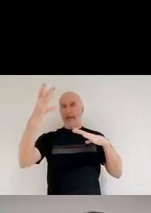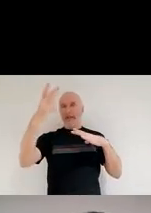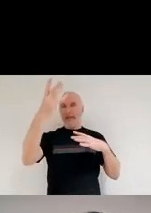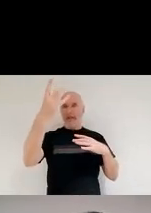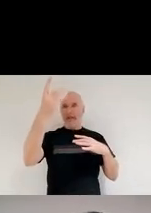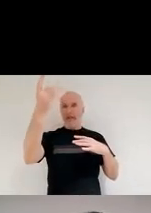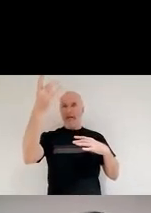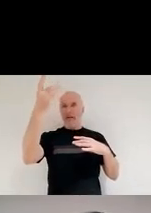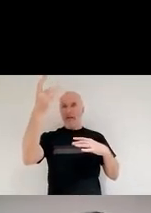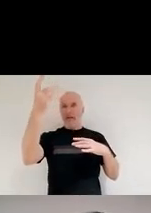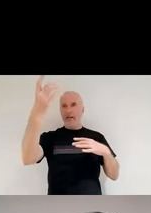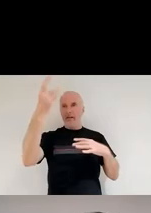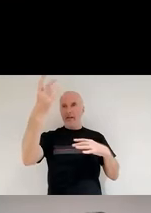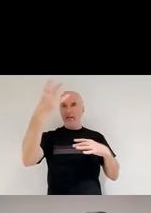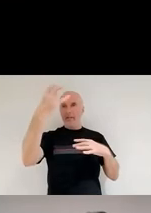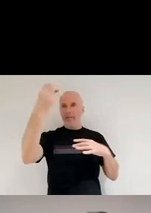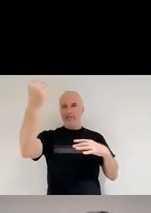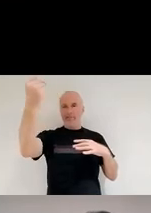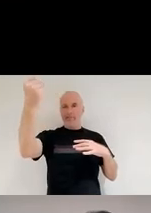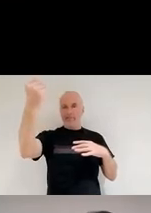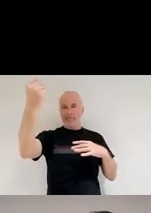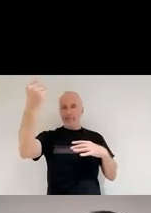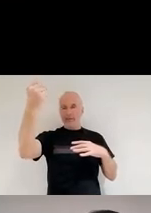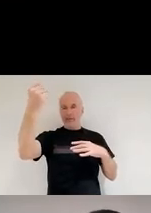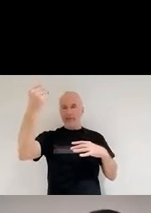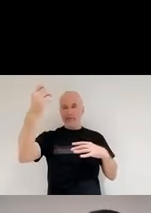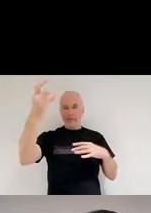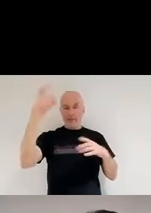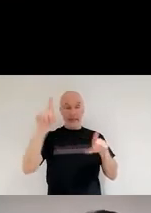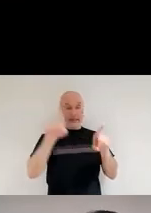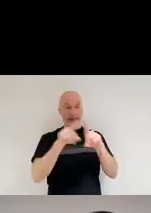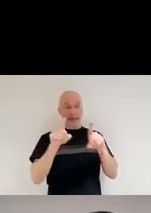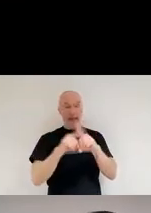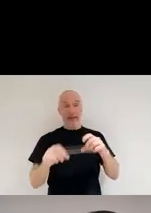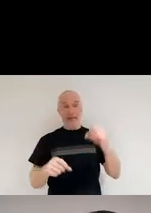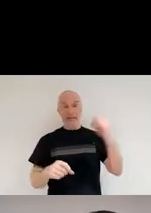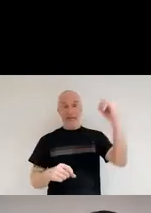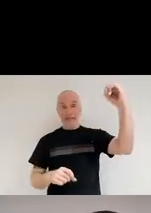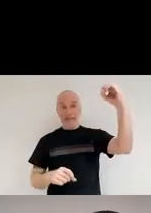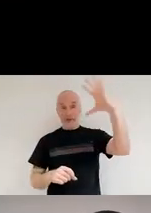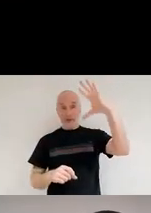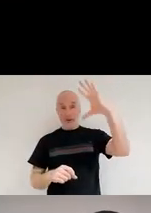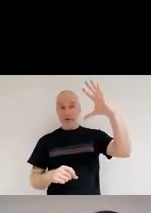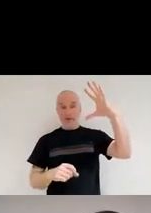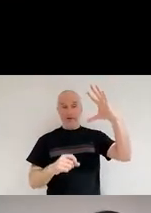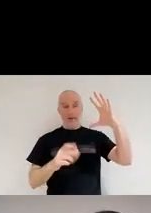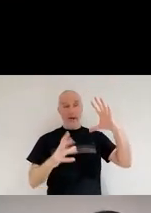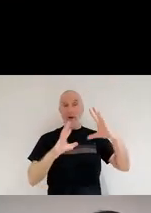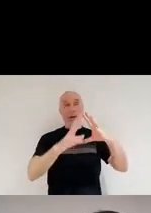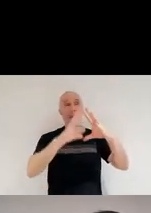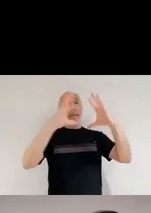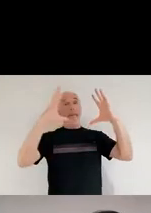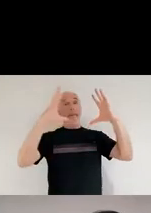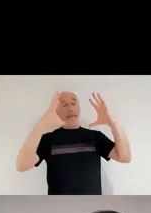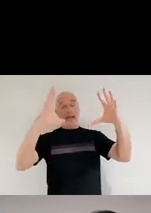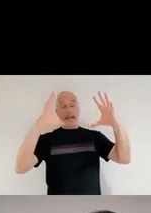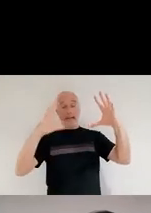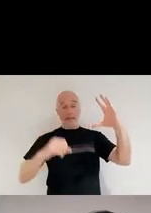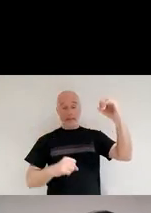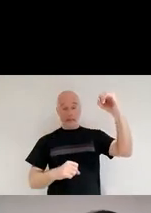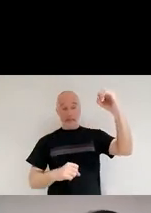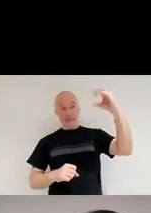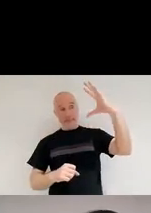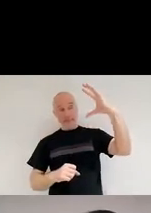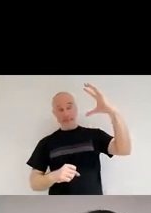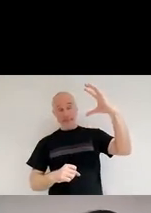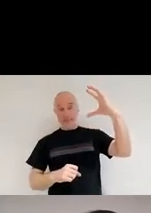those, those stars, they, they're stars like the sun. So they're not very massive stars. Uh, and what happens is that